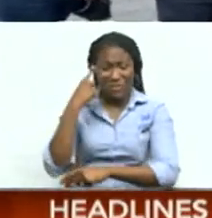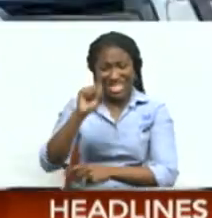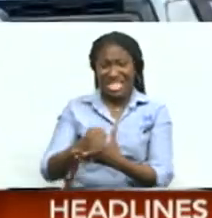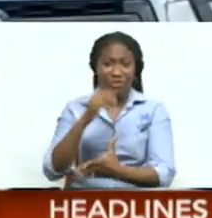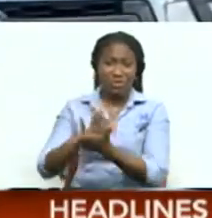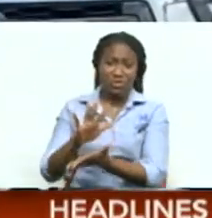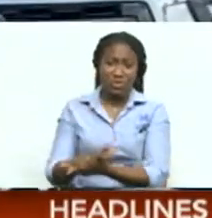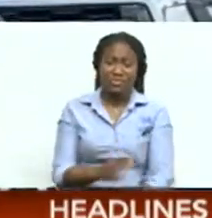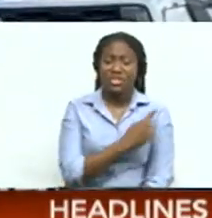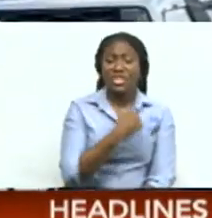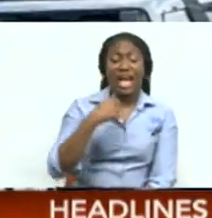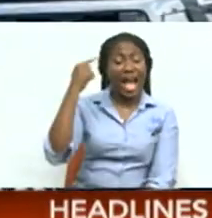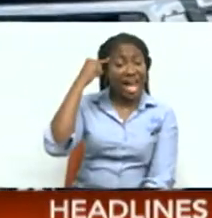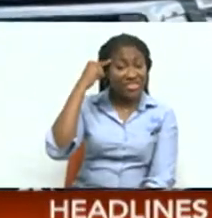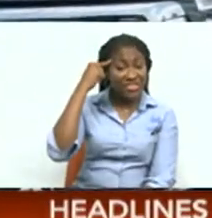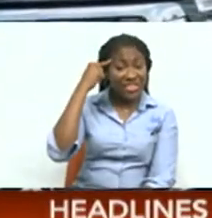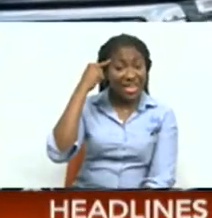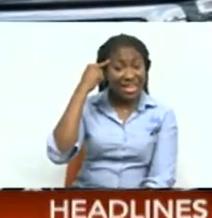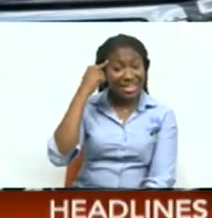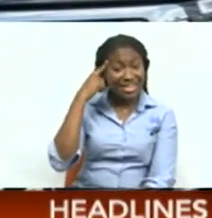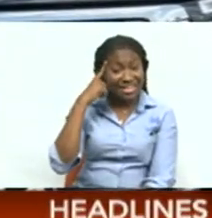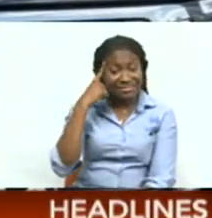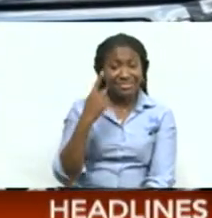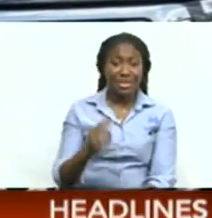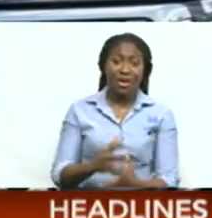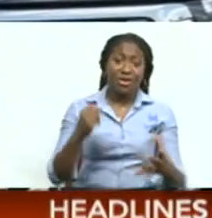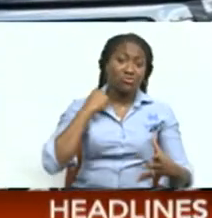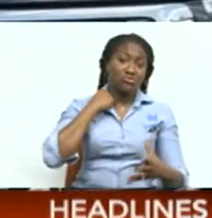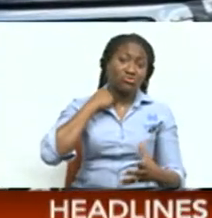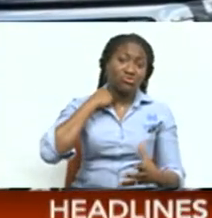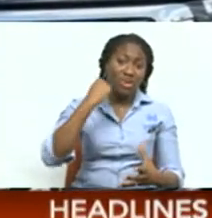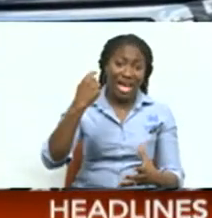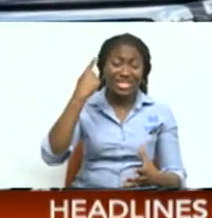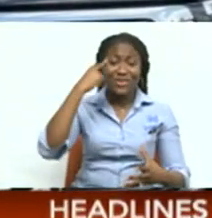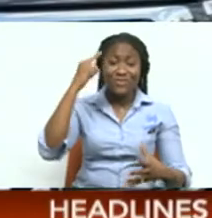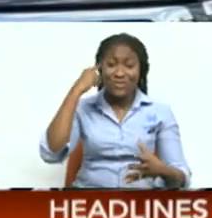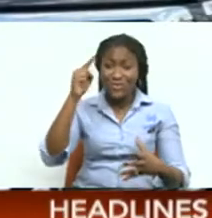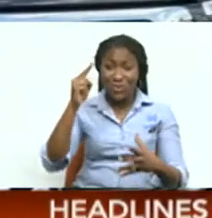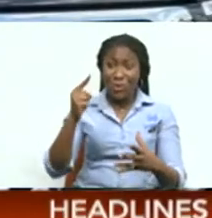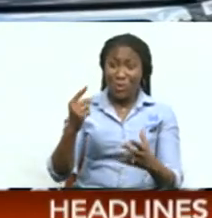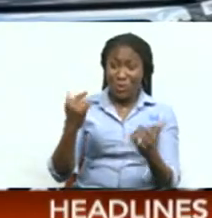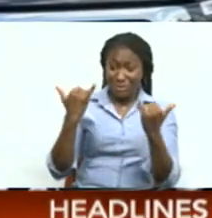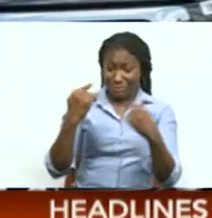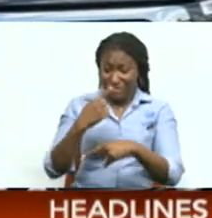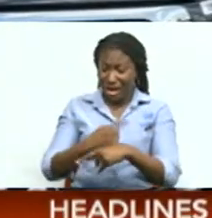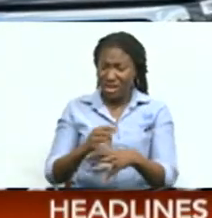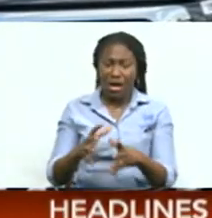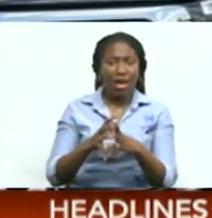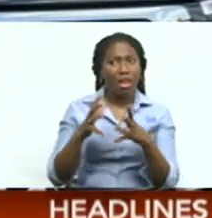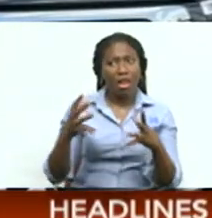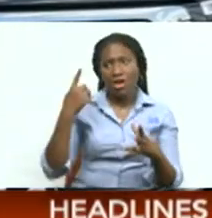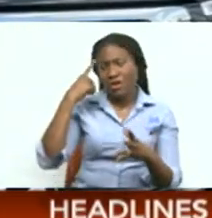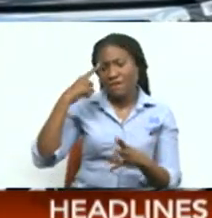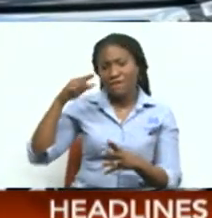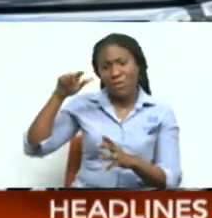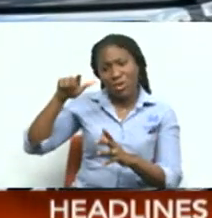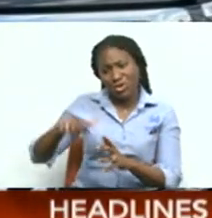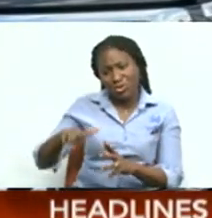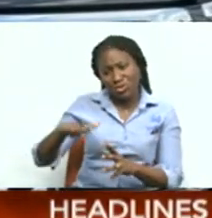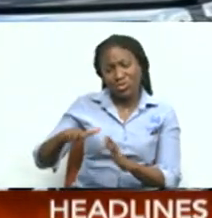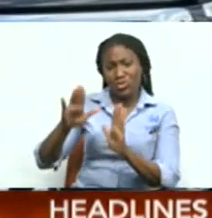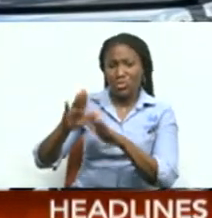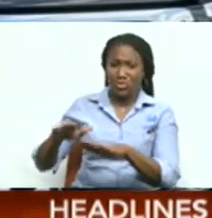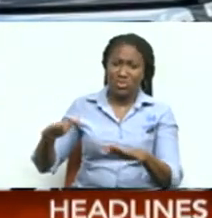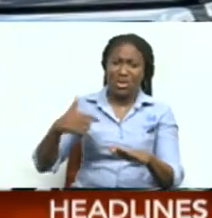school. I think this level of stress they have to go through to reach at this point, it's a lot for their little minds. I think